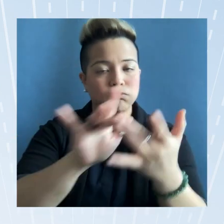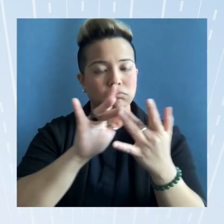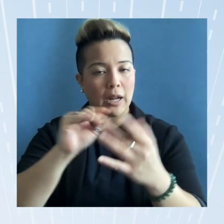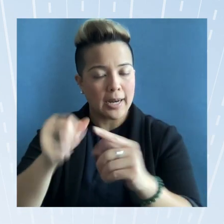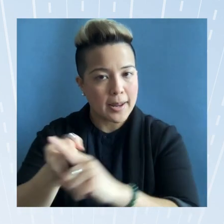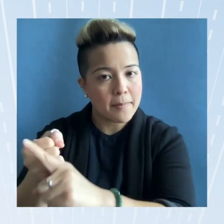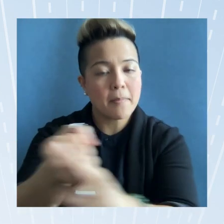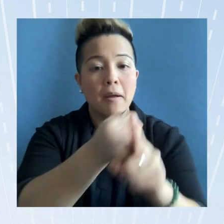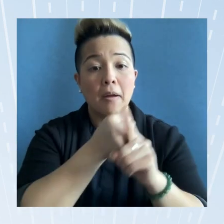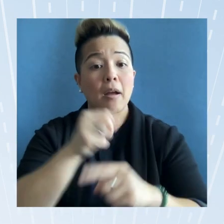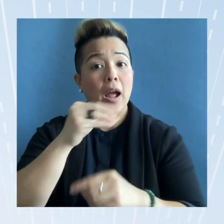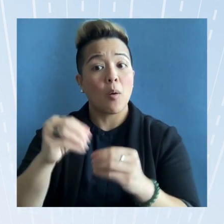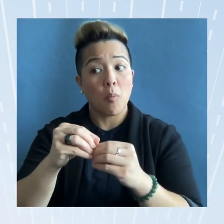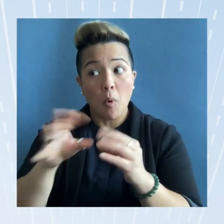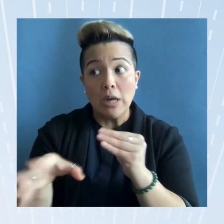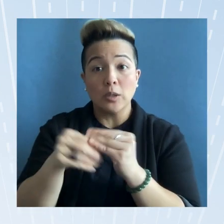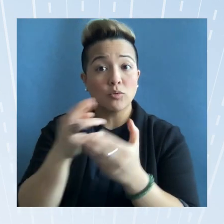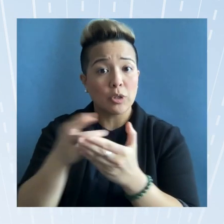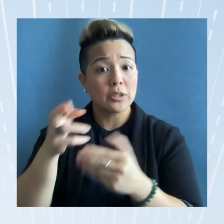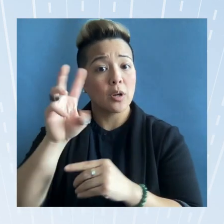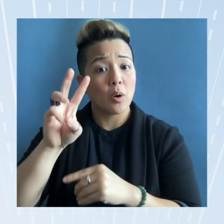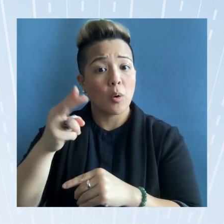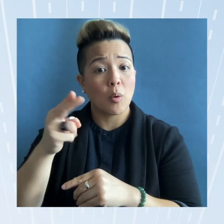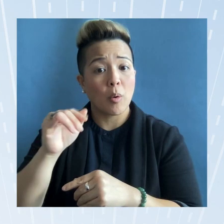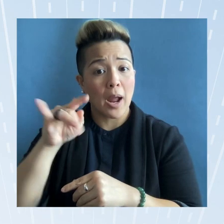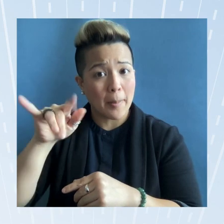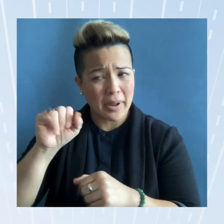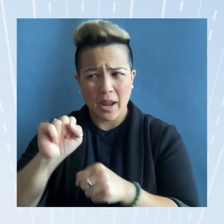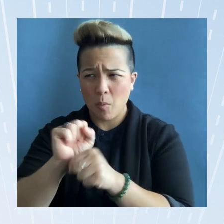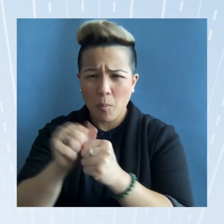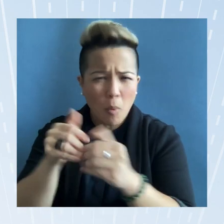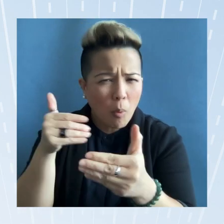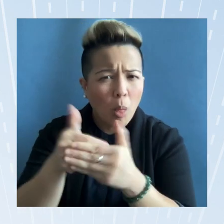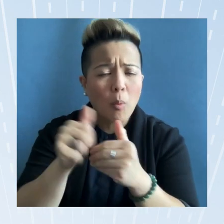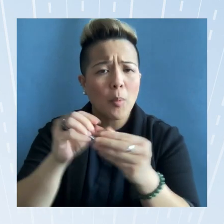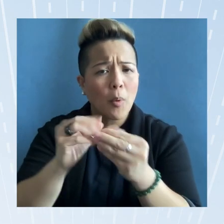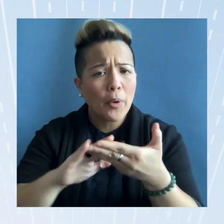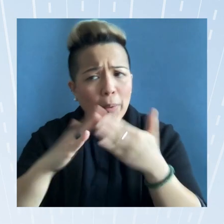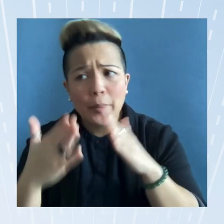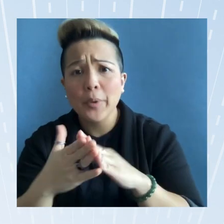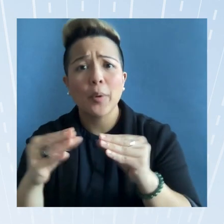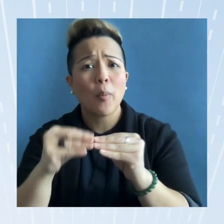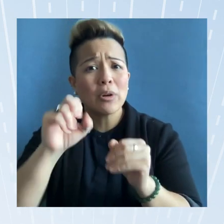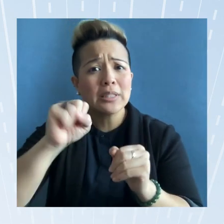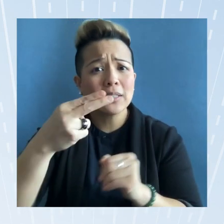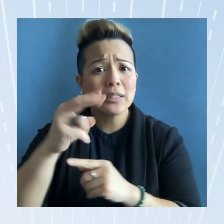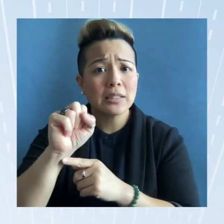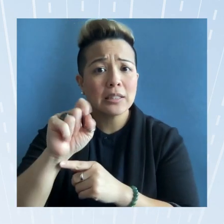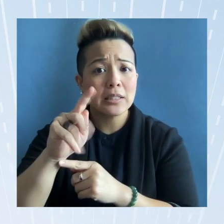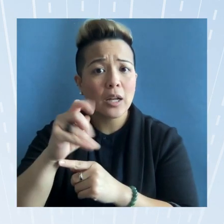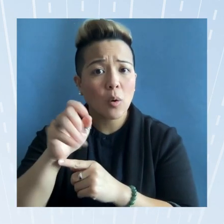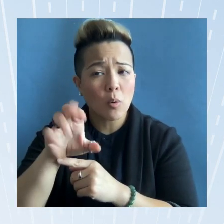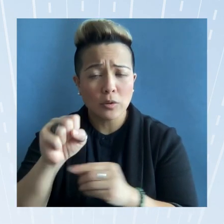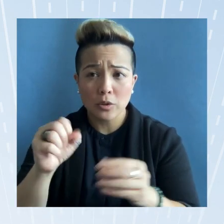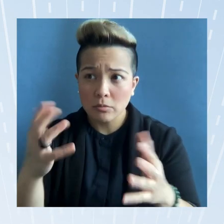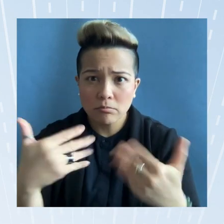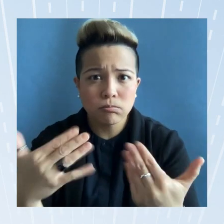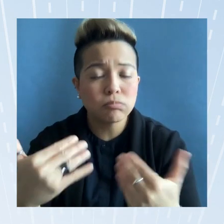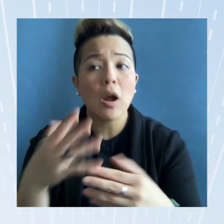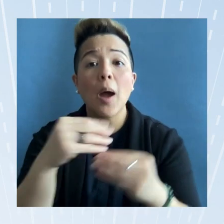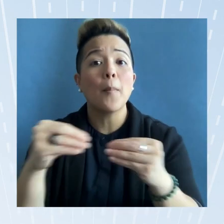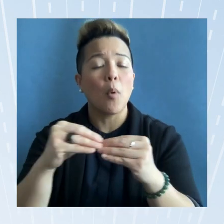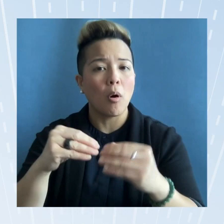we aren't be could work more closely with local communities engage more stakeholders and carry out more robust public